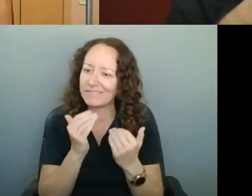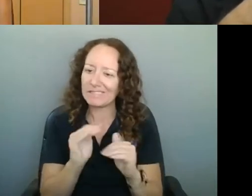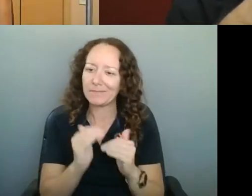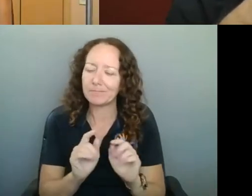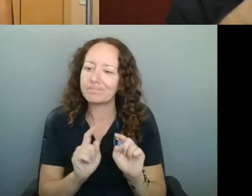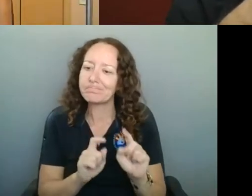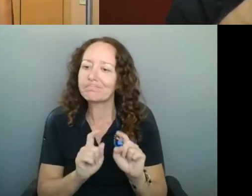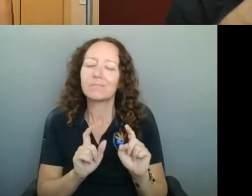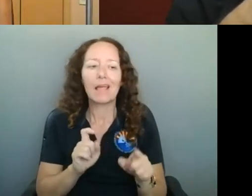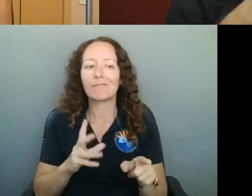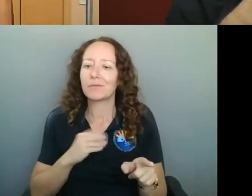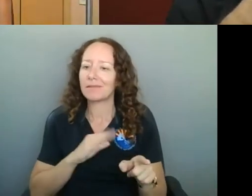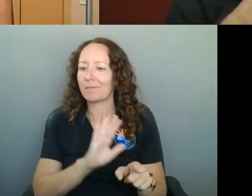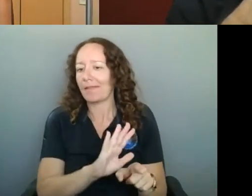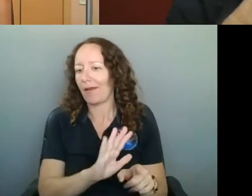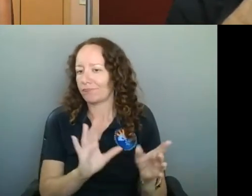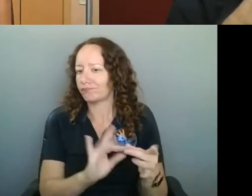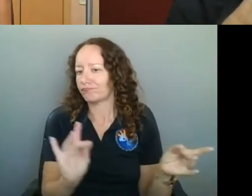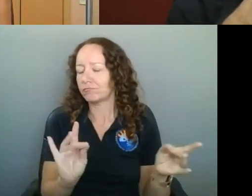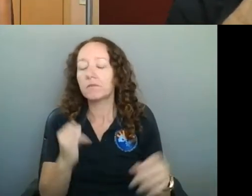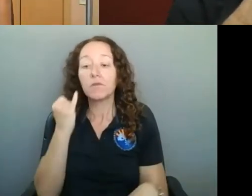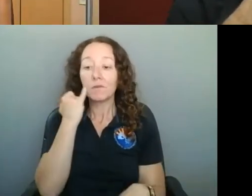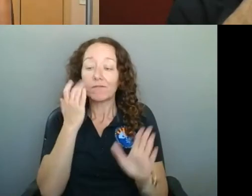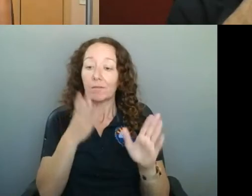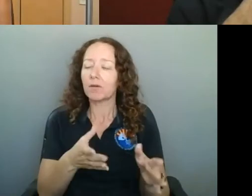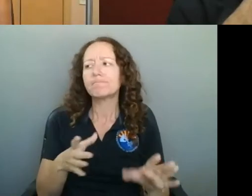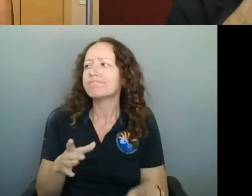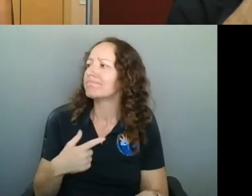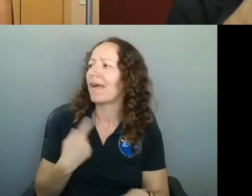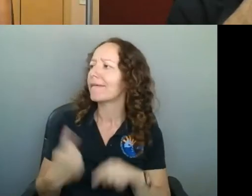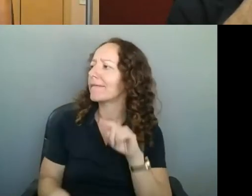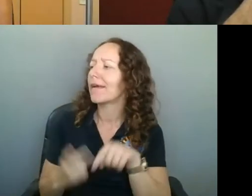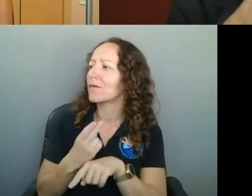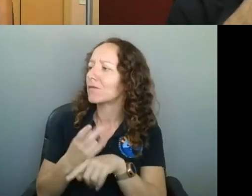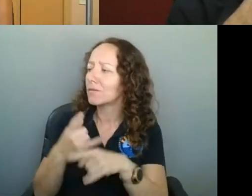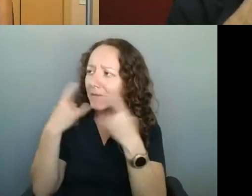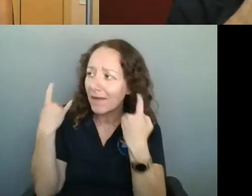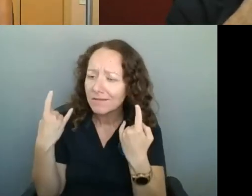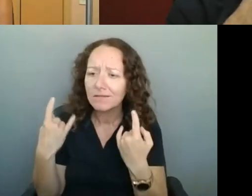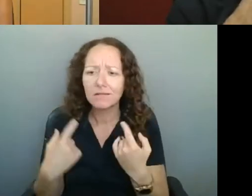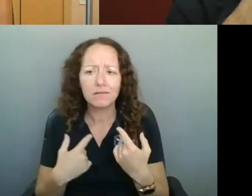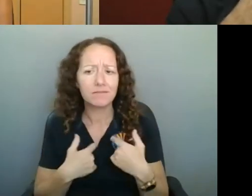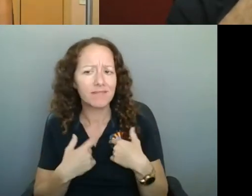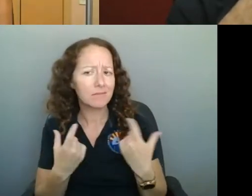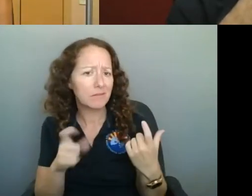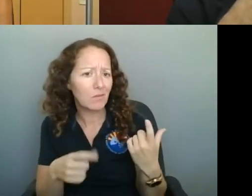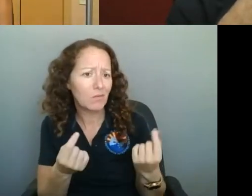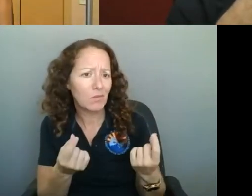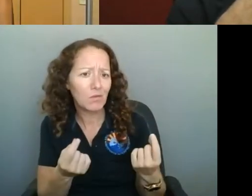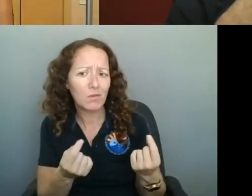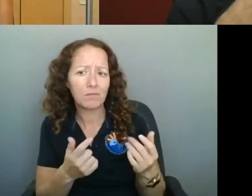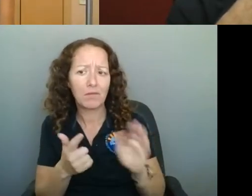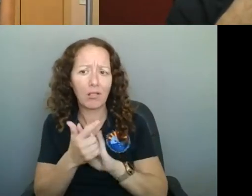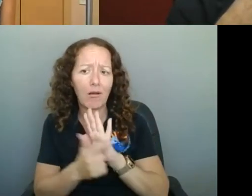people that say, I can't wear a mask? What are we supposed to do with that? What can we ask legally? And how should we work with that?